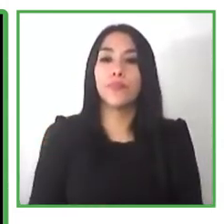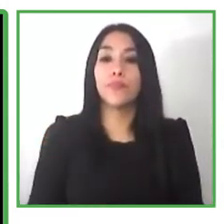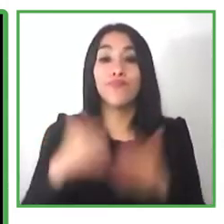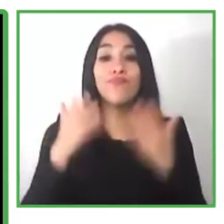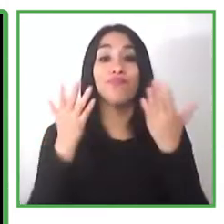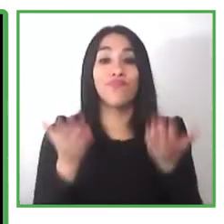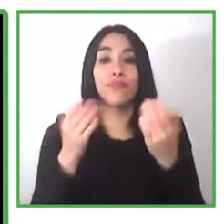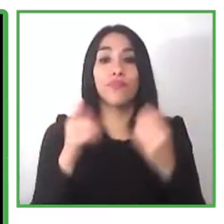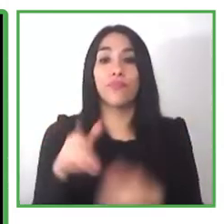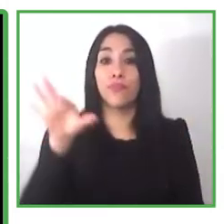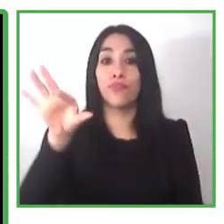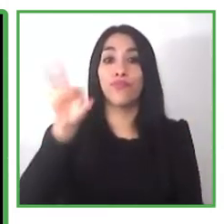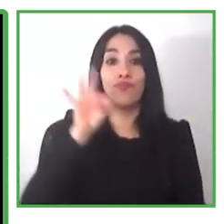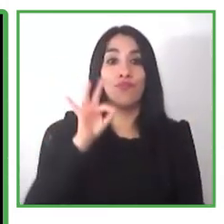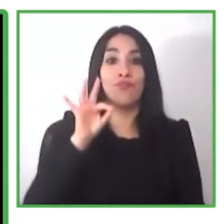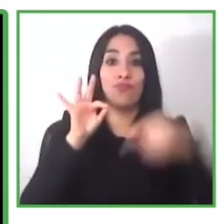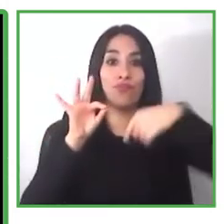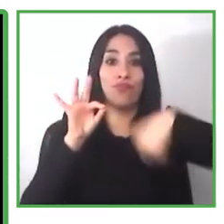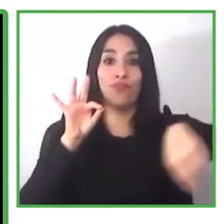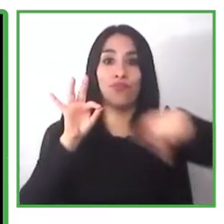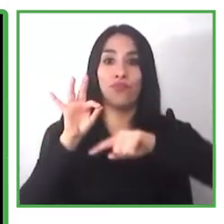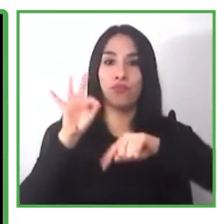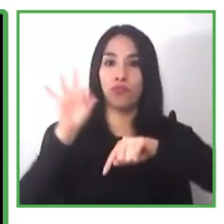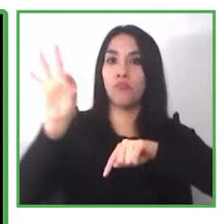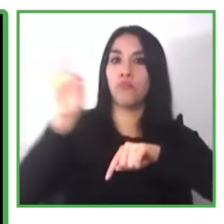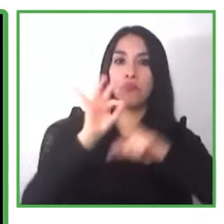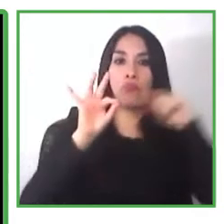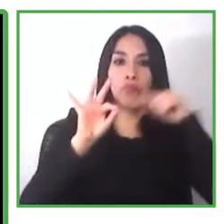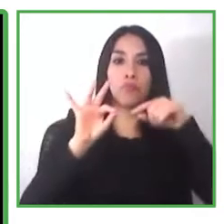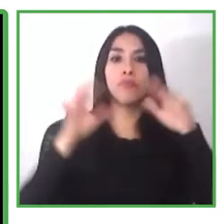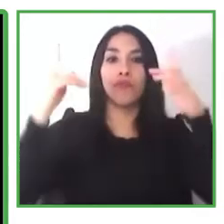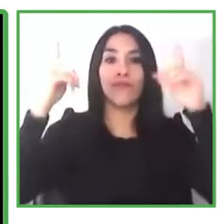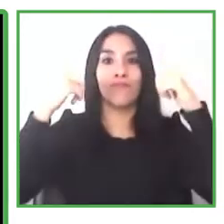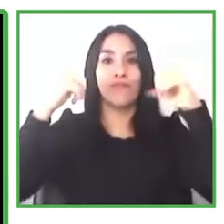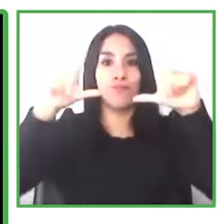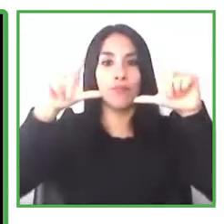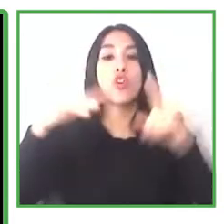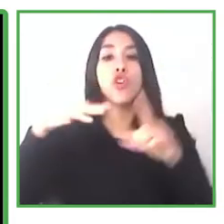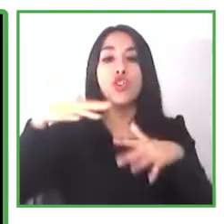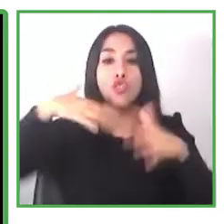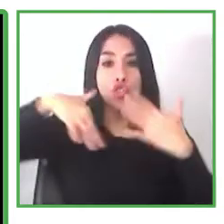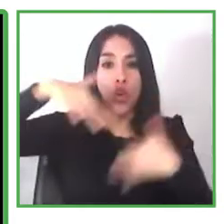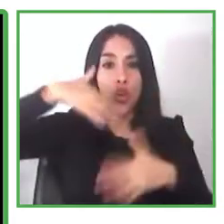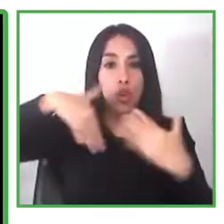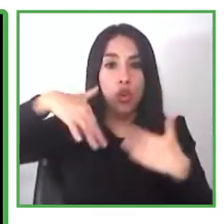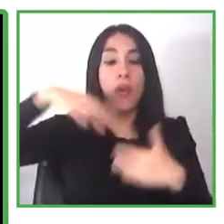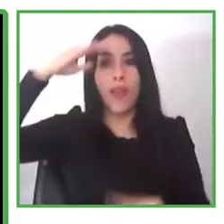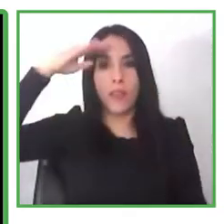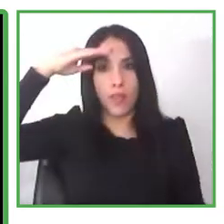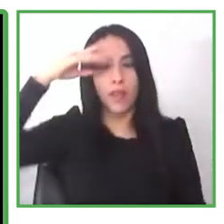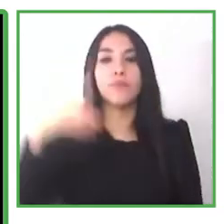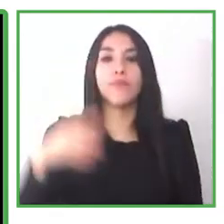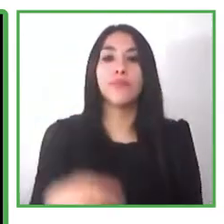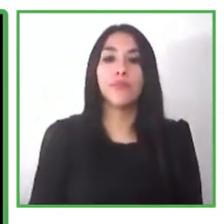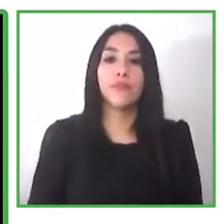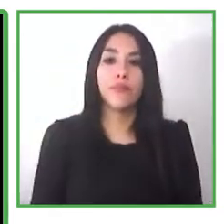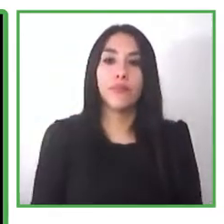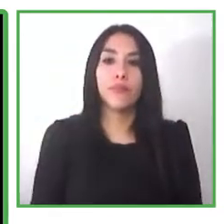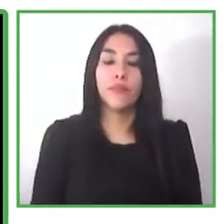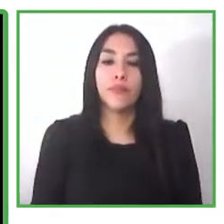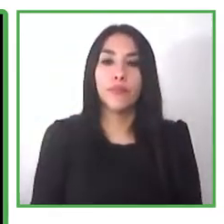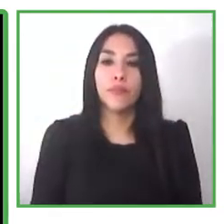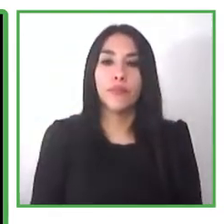21 into social impact spring in compared to program 2021